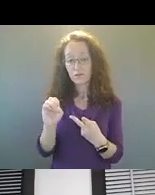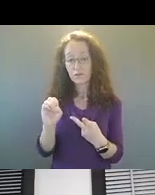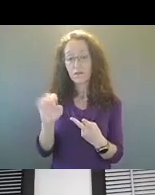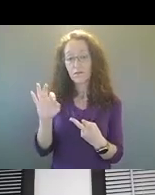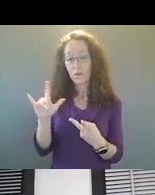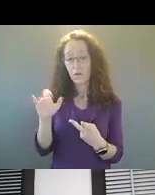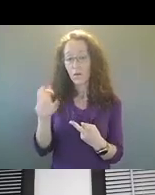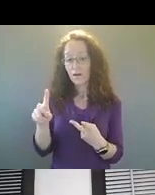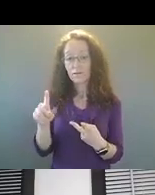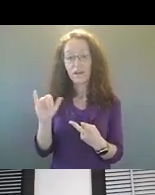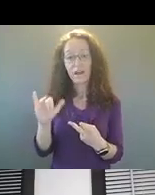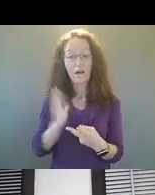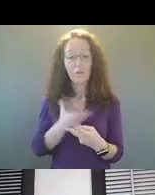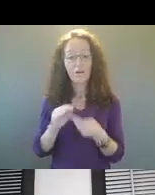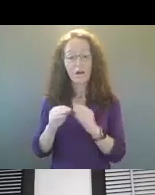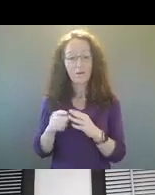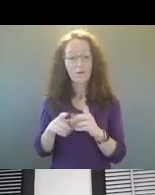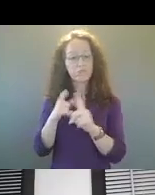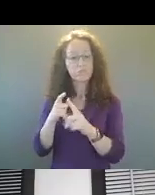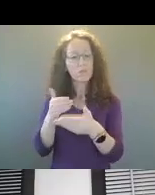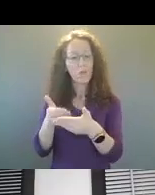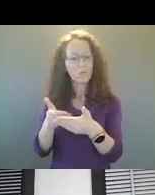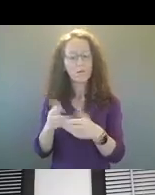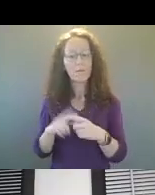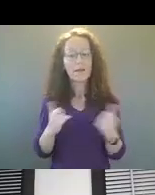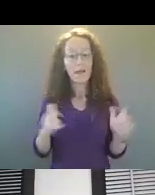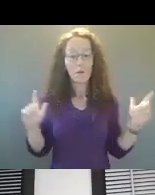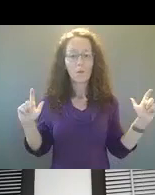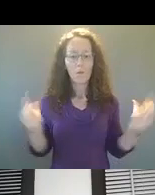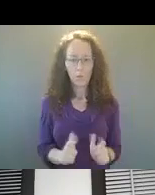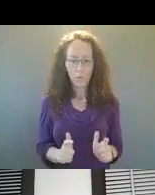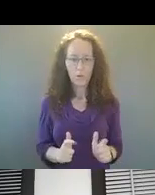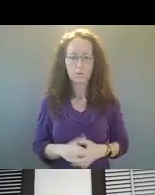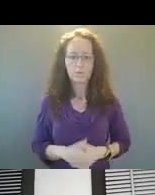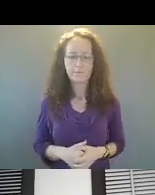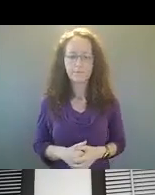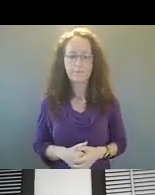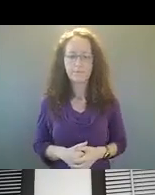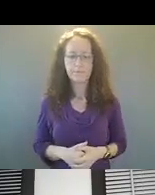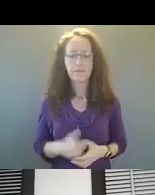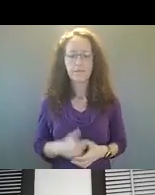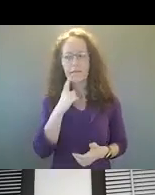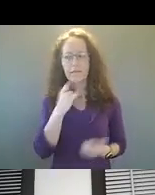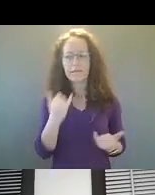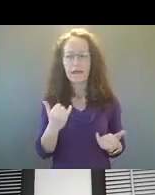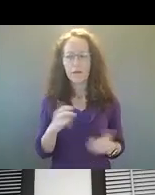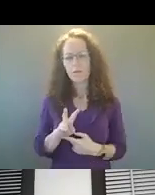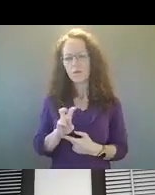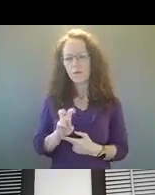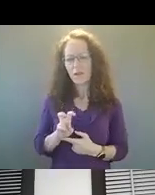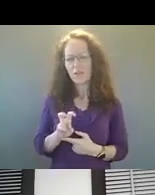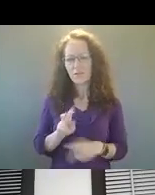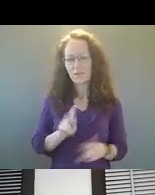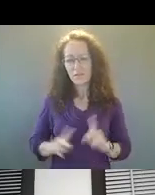Uh, we were close. Um, but since then it has gone down dramatically. Um, we are probably down around 200 people.